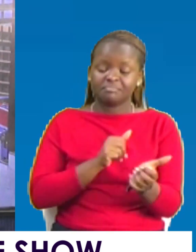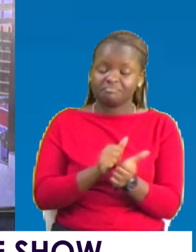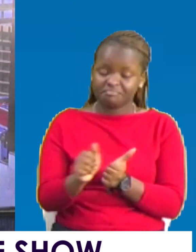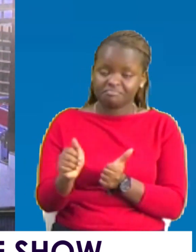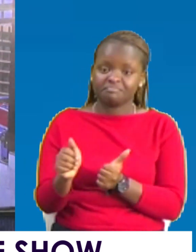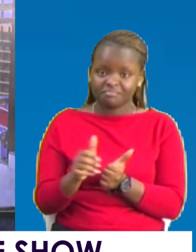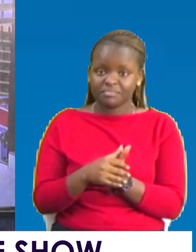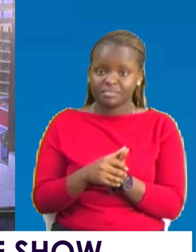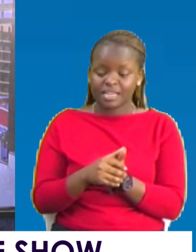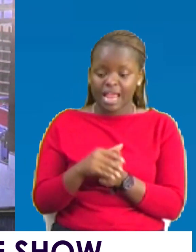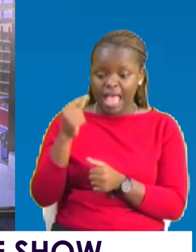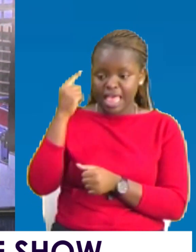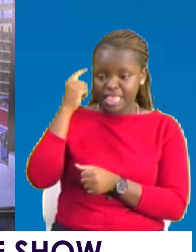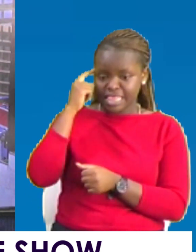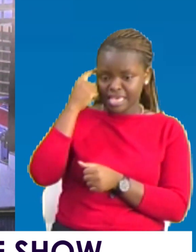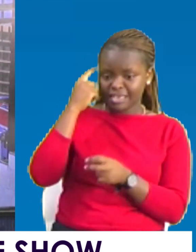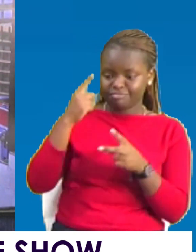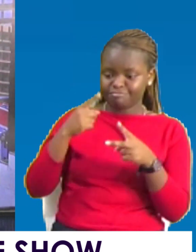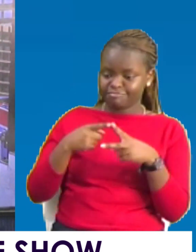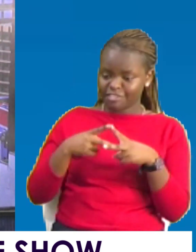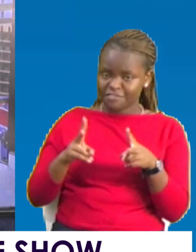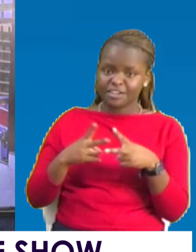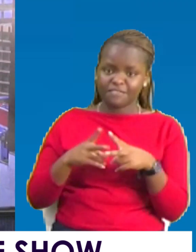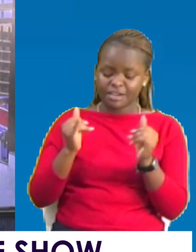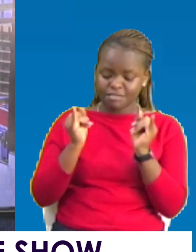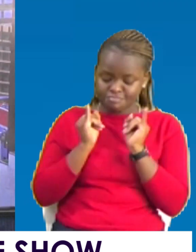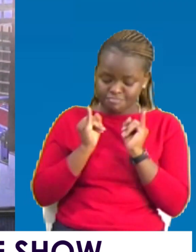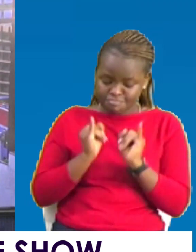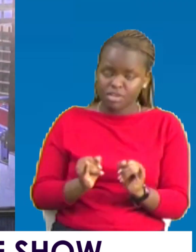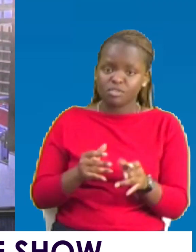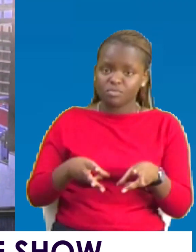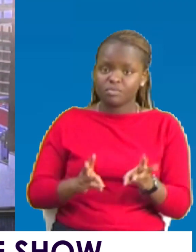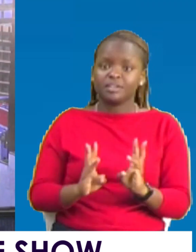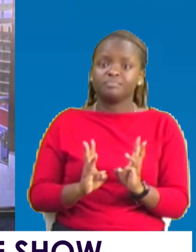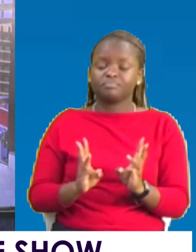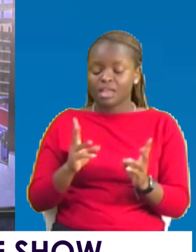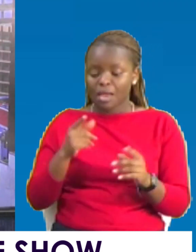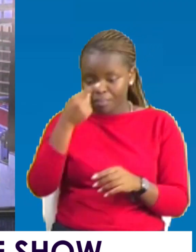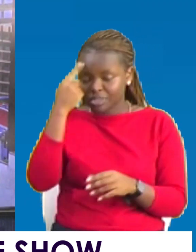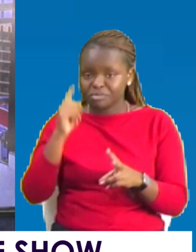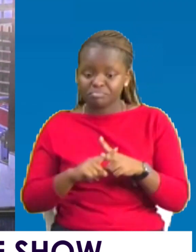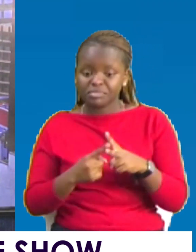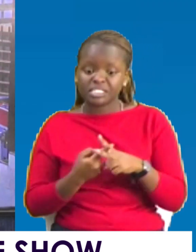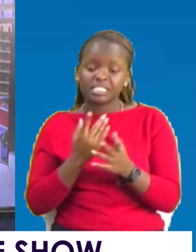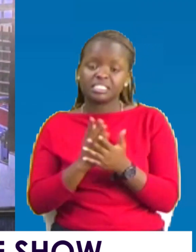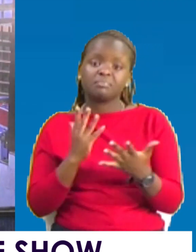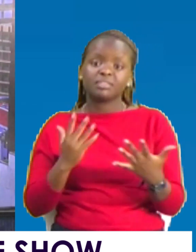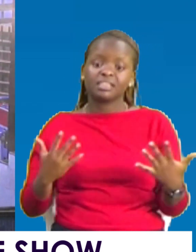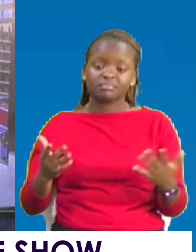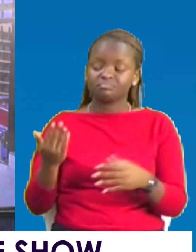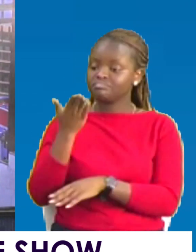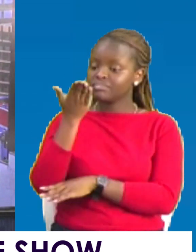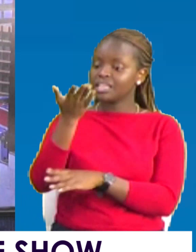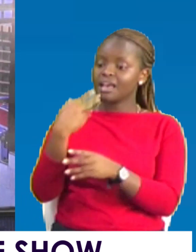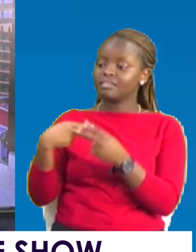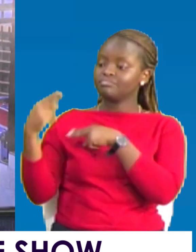They are thinking up in a very new way. Because they are birthing something that has not been there in our past.